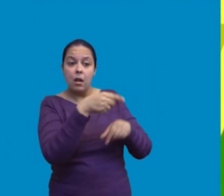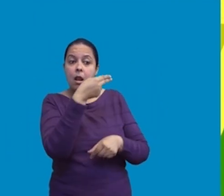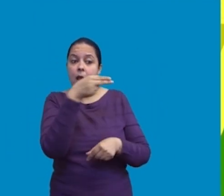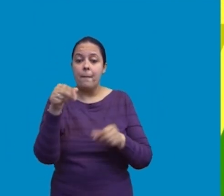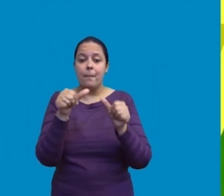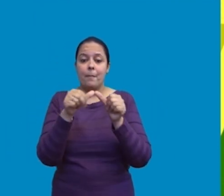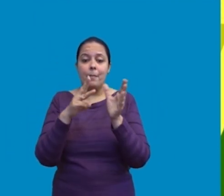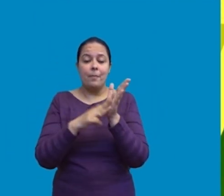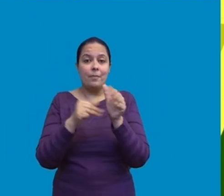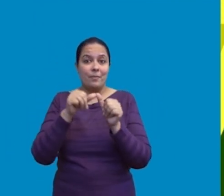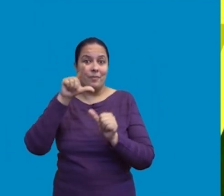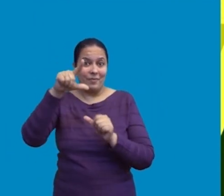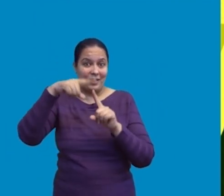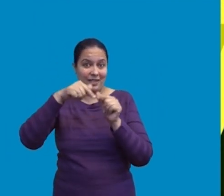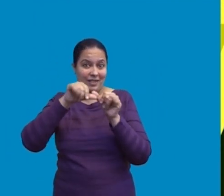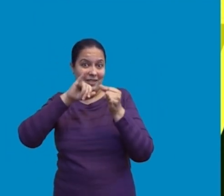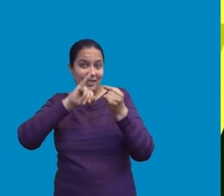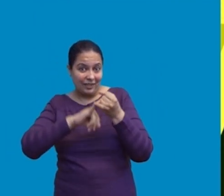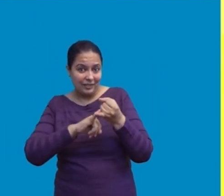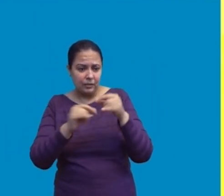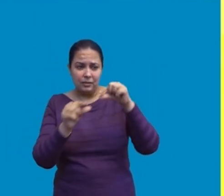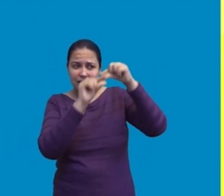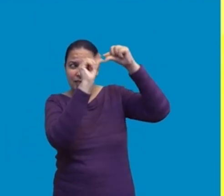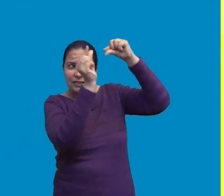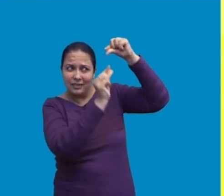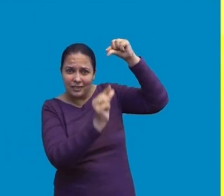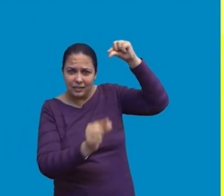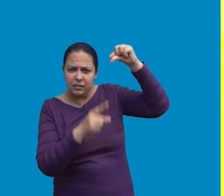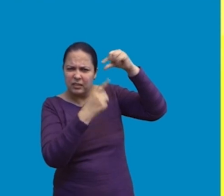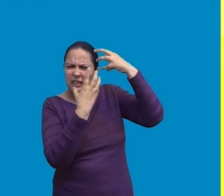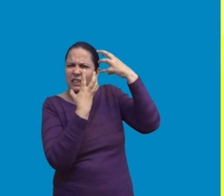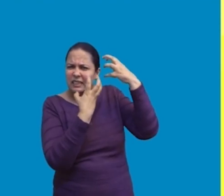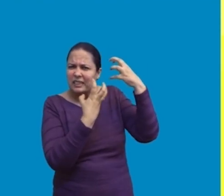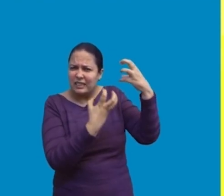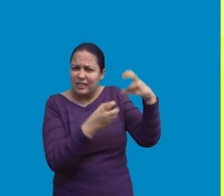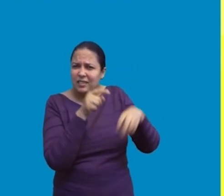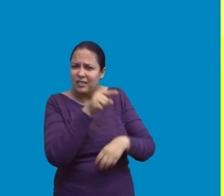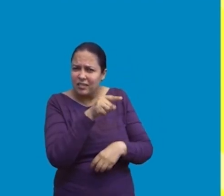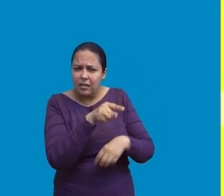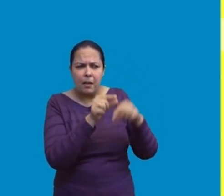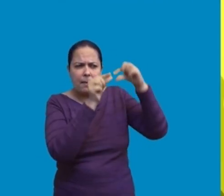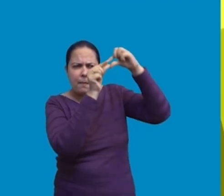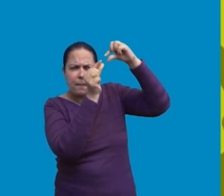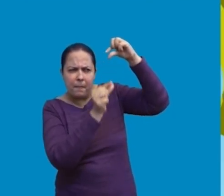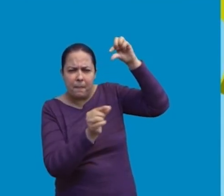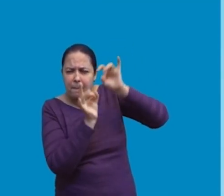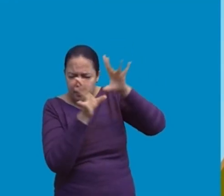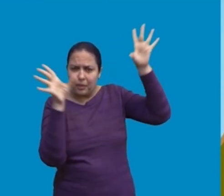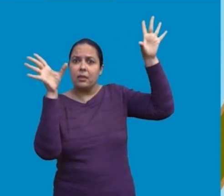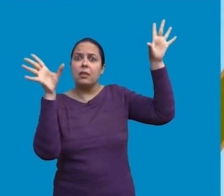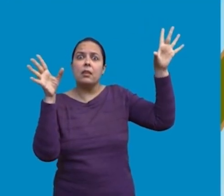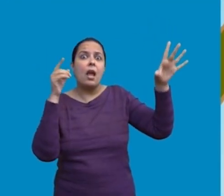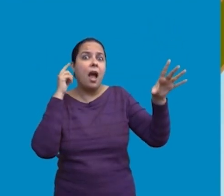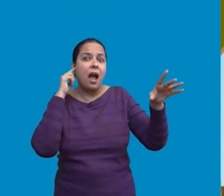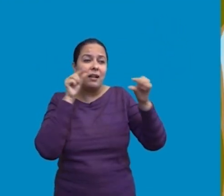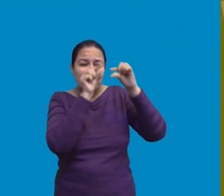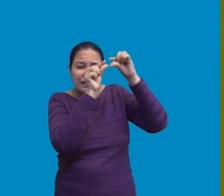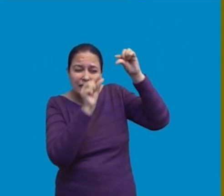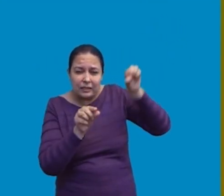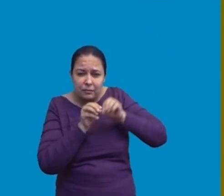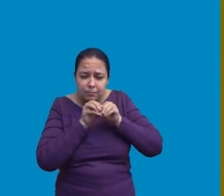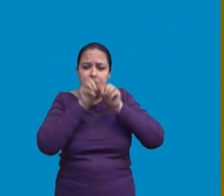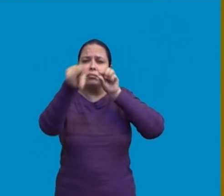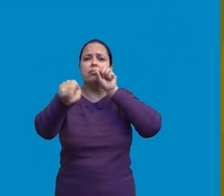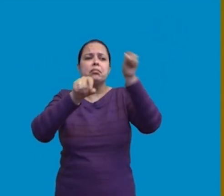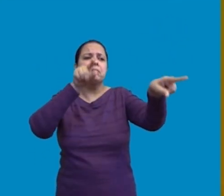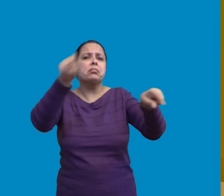enclosed in pods. When these pods ripen, they burst with a loud sound, scattering to